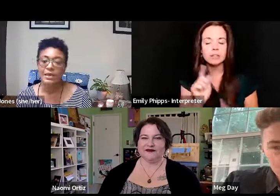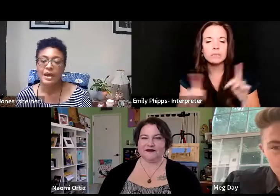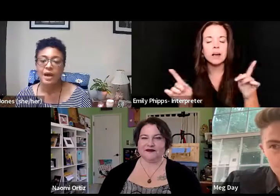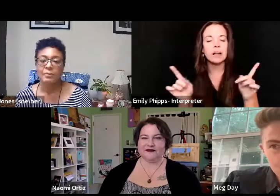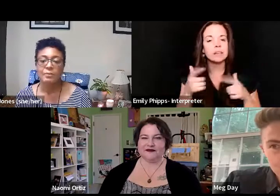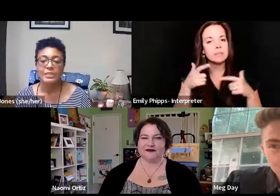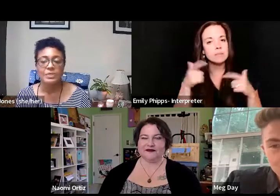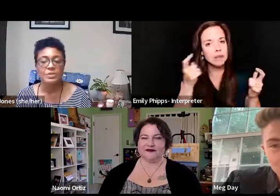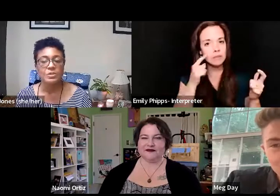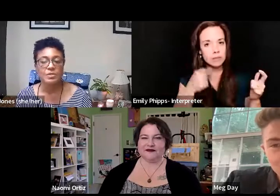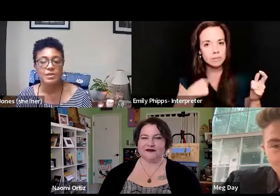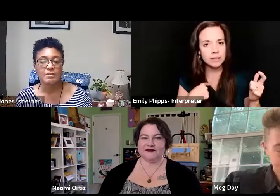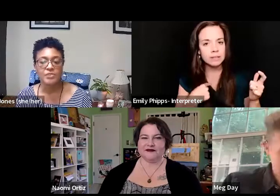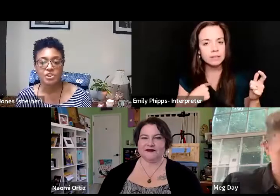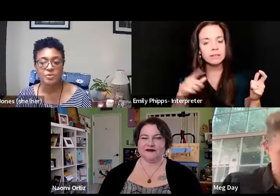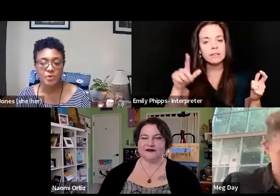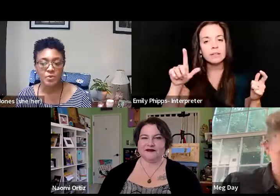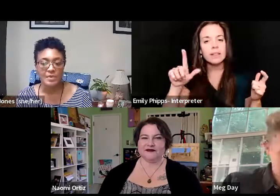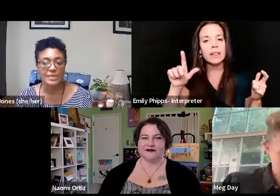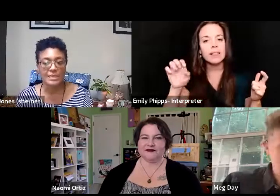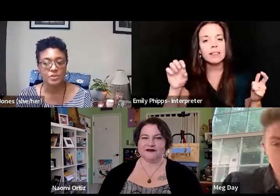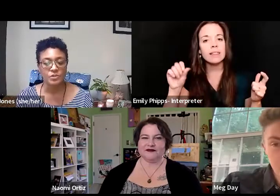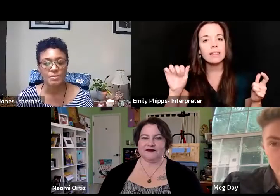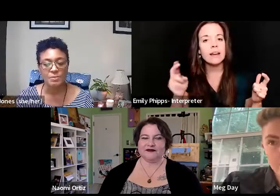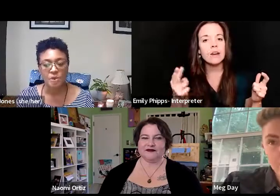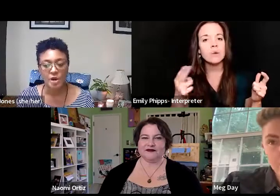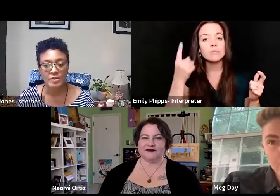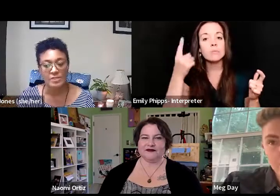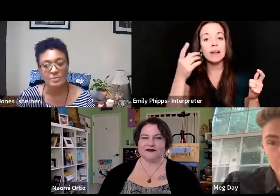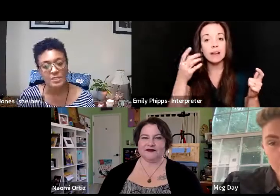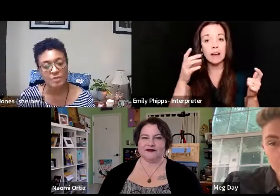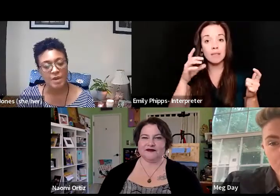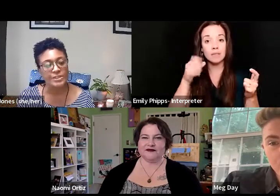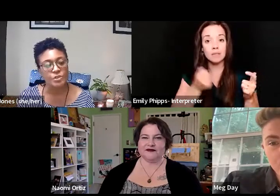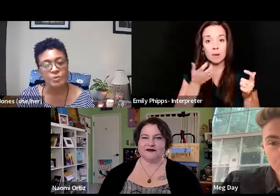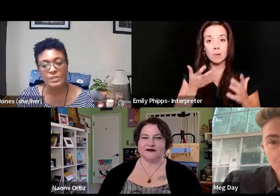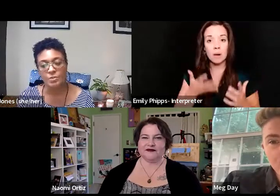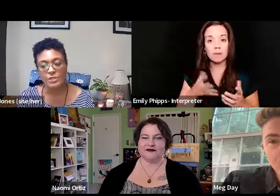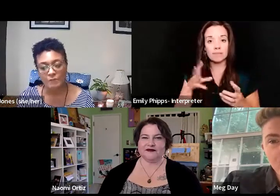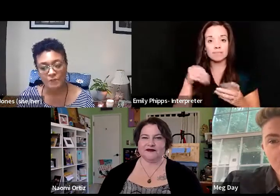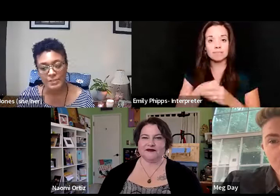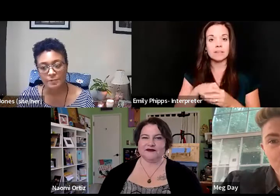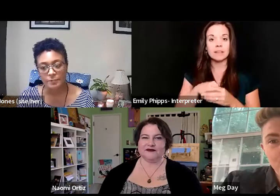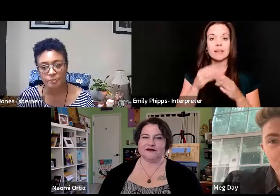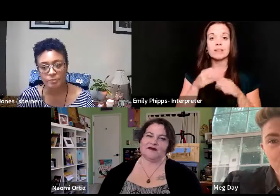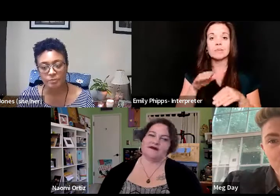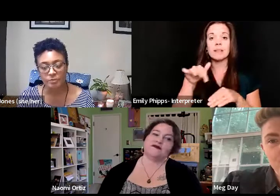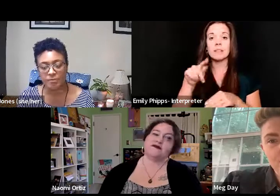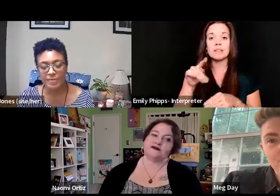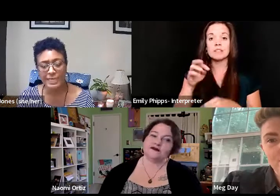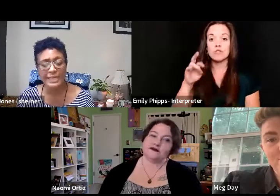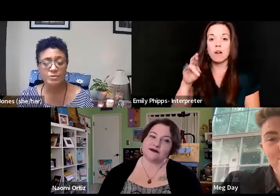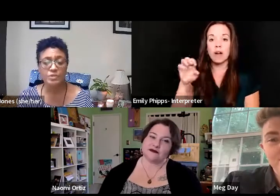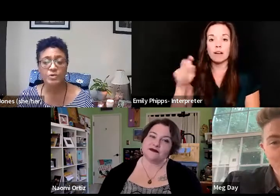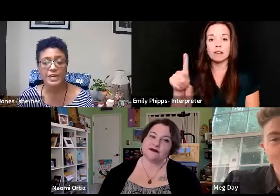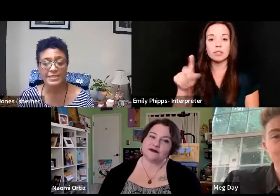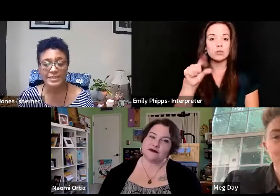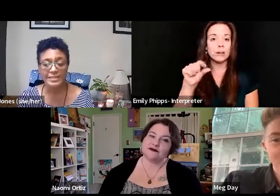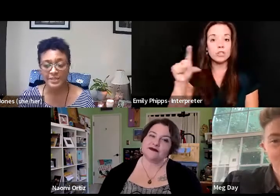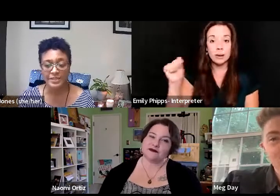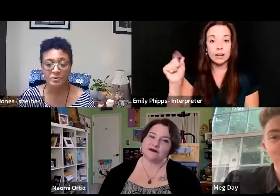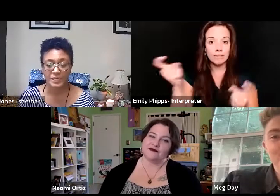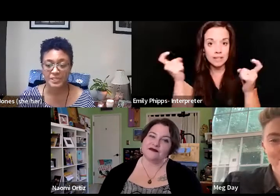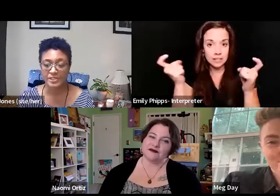me, Leah was one of the future poets scheduled to be part of Slithers Rock's 2020 festival. And as I was